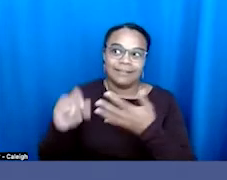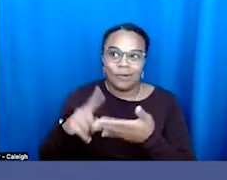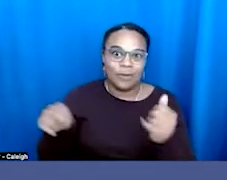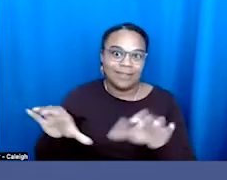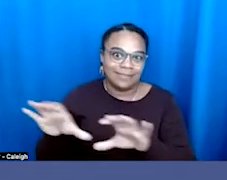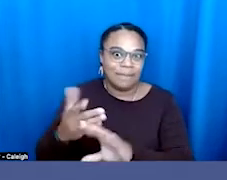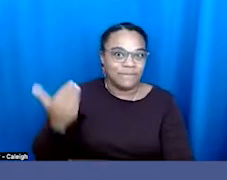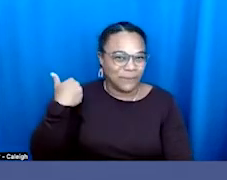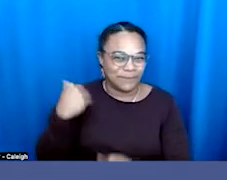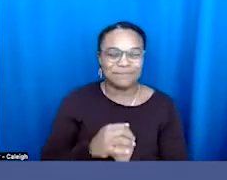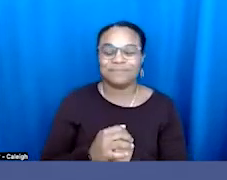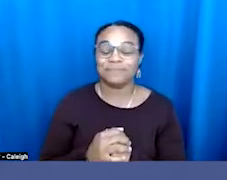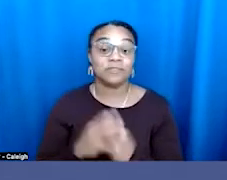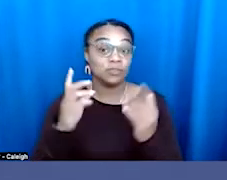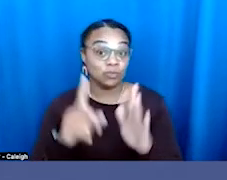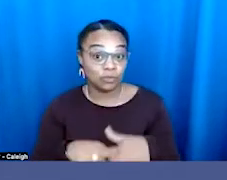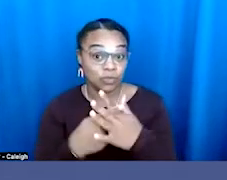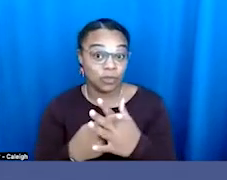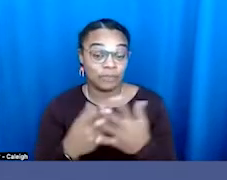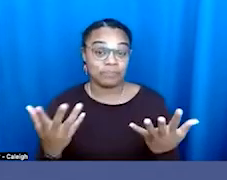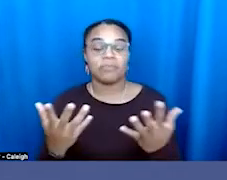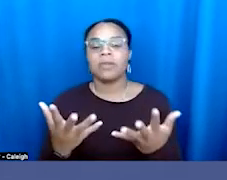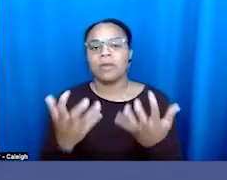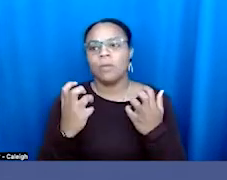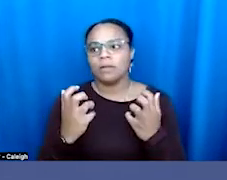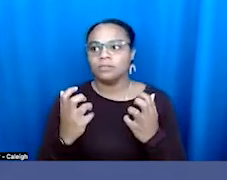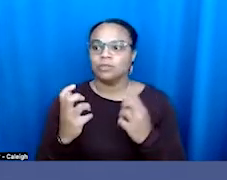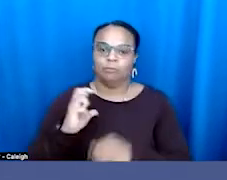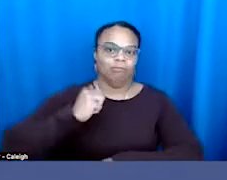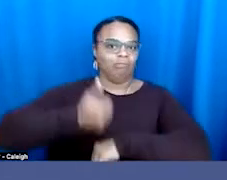I just want to lay a little bit of a foundation and a context.